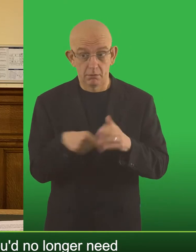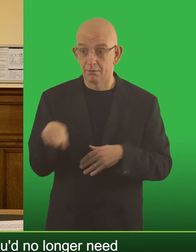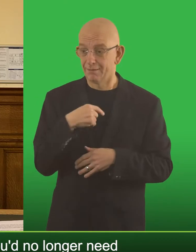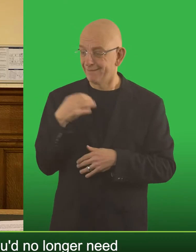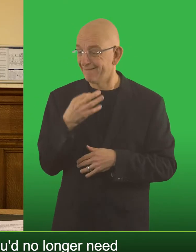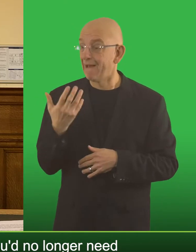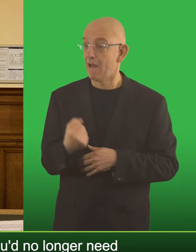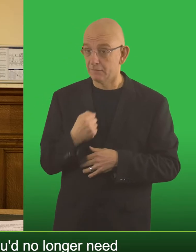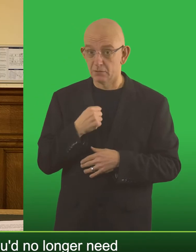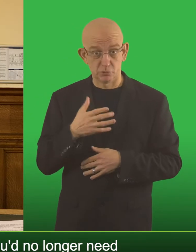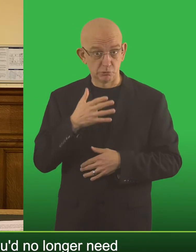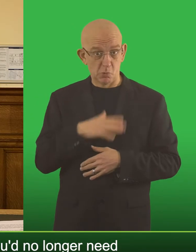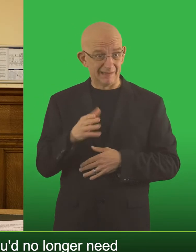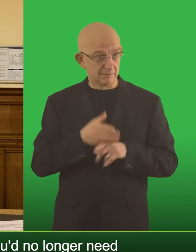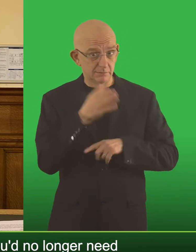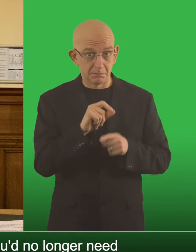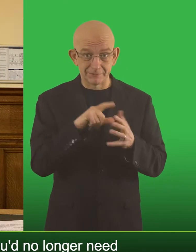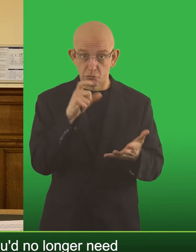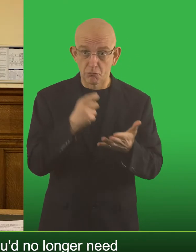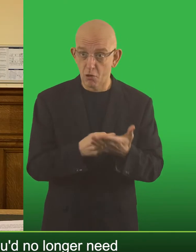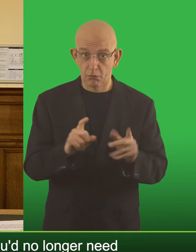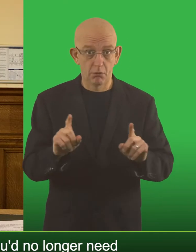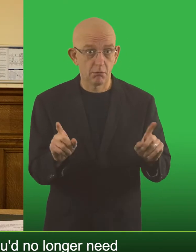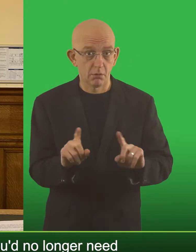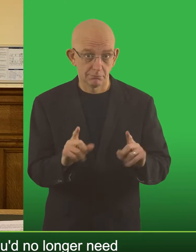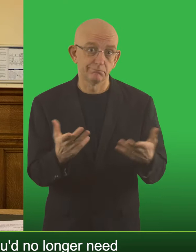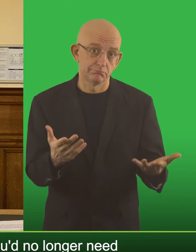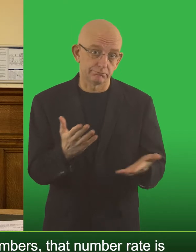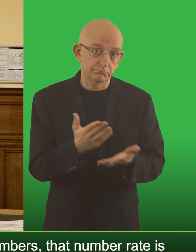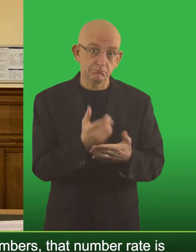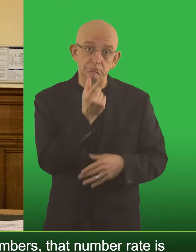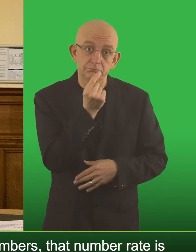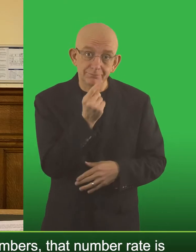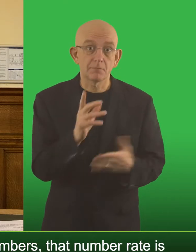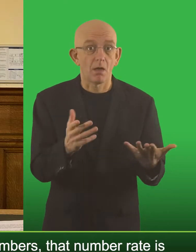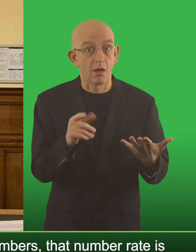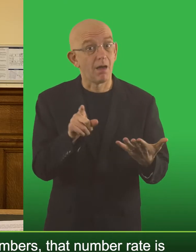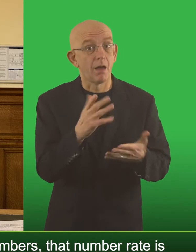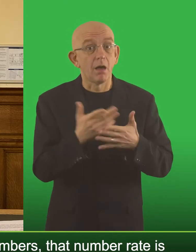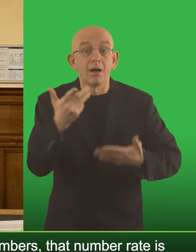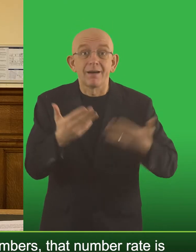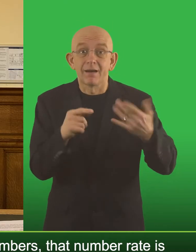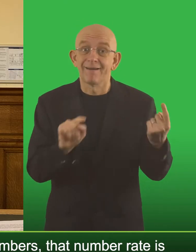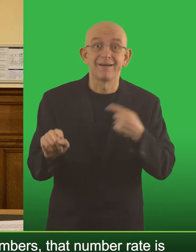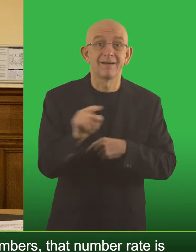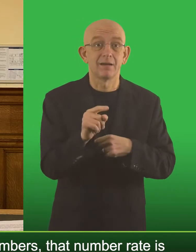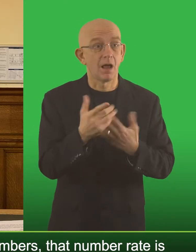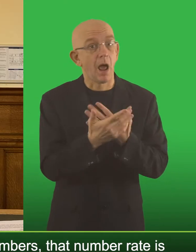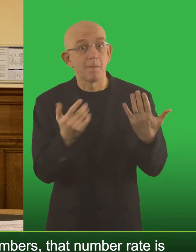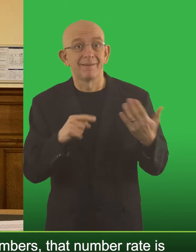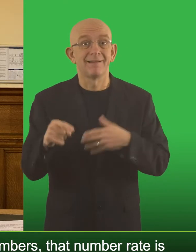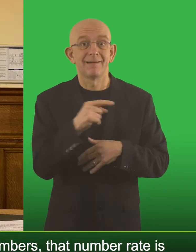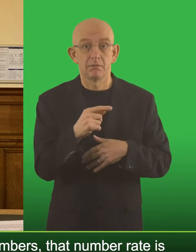artefact of the fact that you no longer need to do a confirmatory PCR if your lateral flow device is positive? Possibly. But almost certainly it's